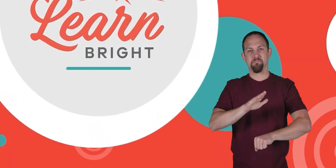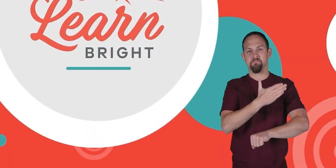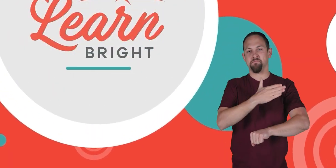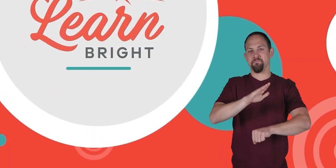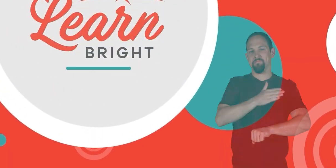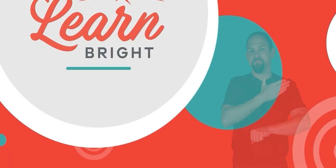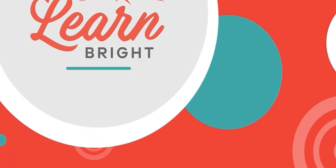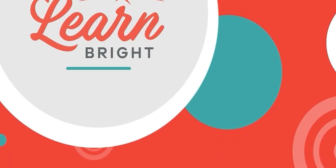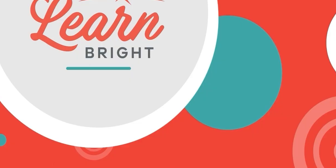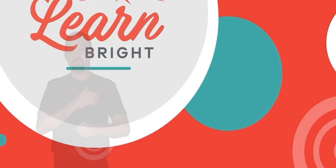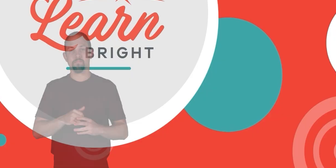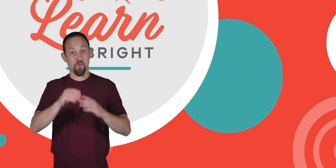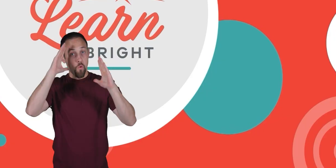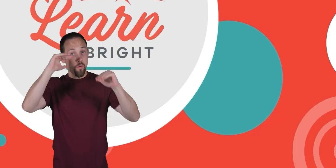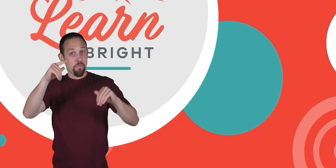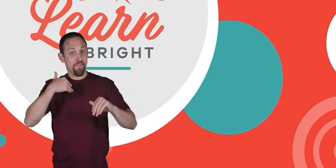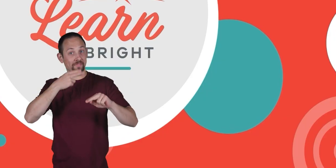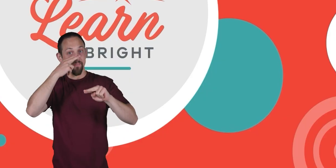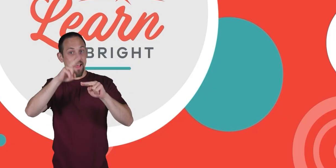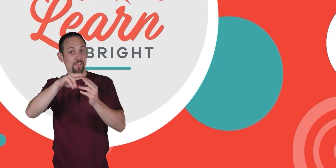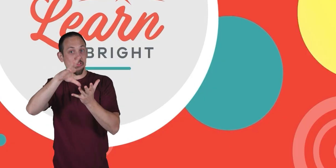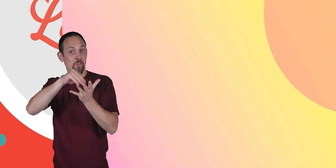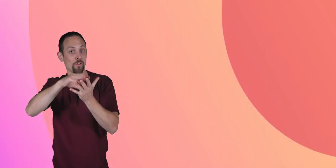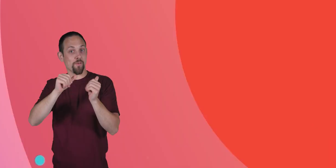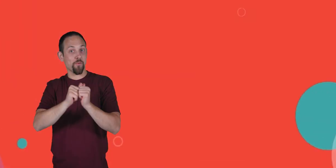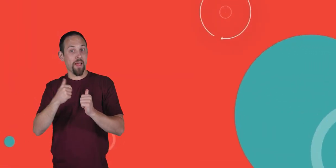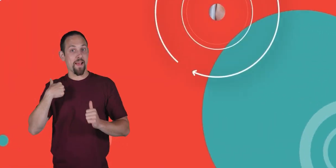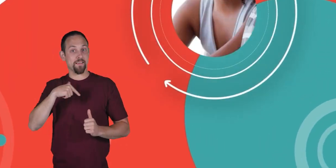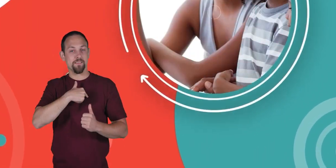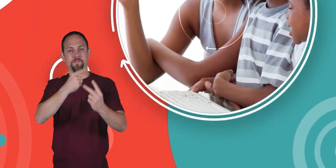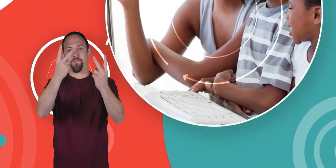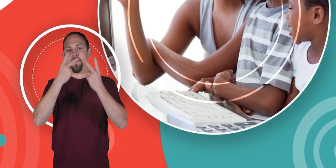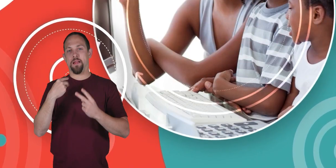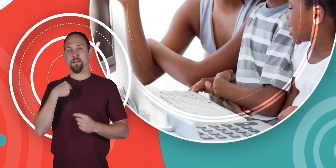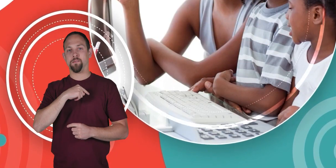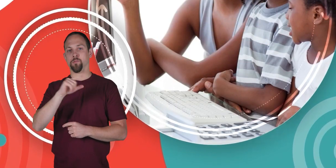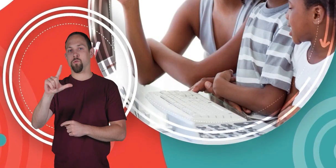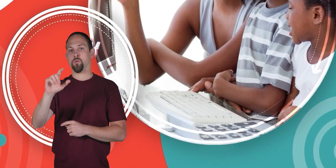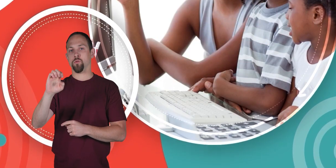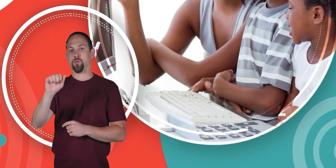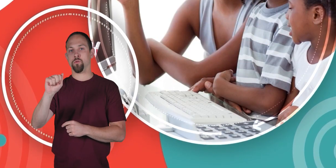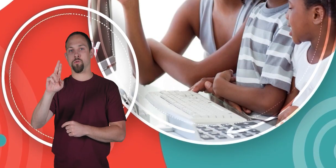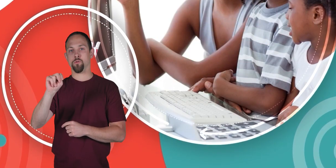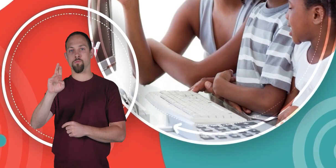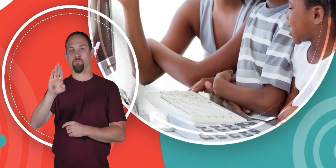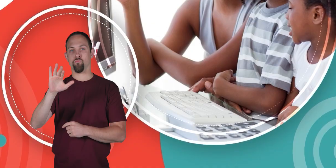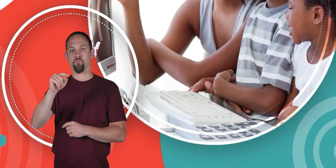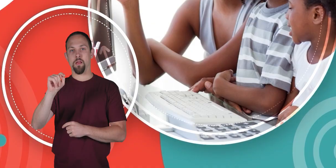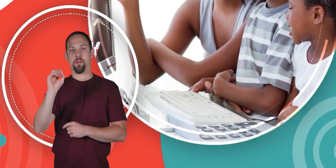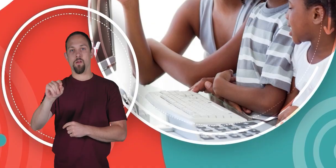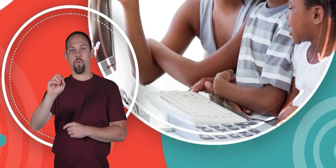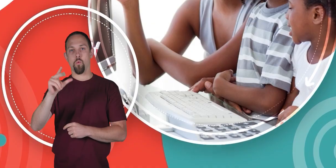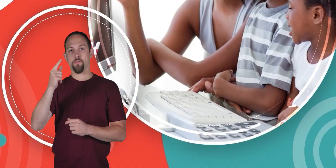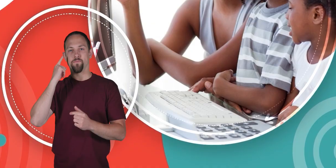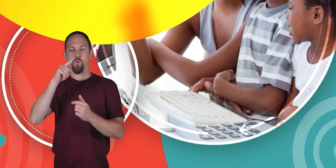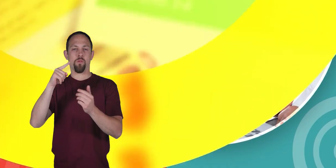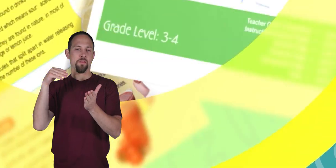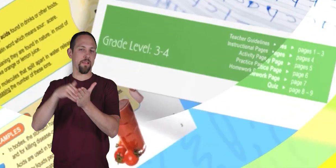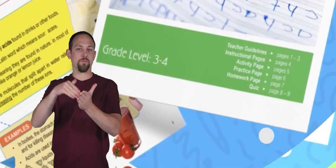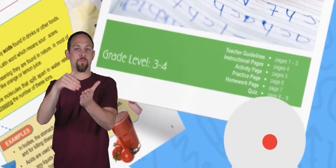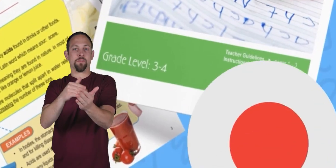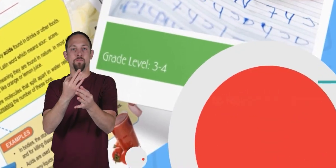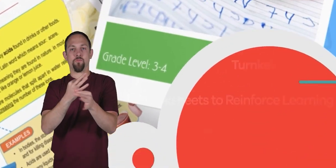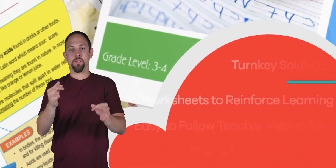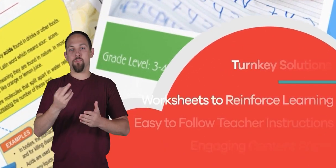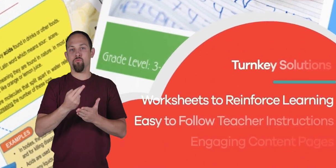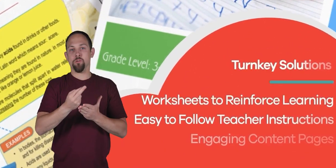Hope you had fun learning with us. Visit us at learnbright.org for thousands of free resources